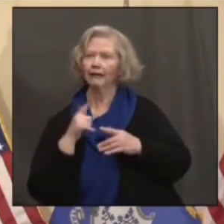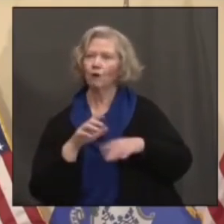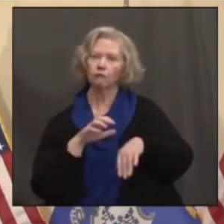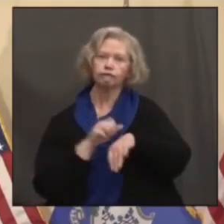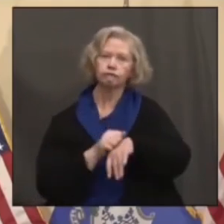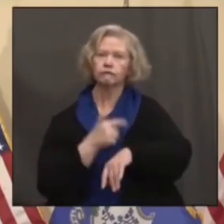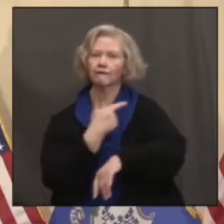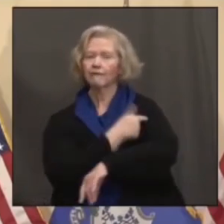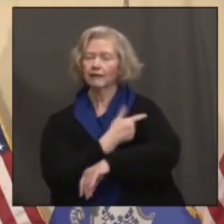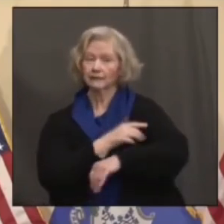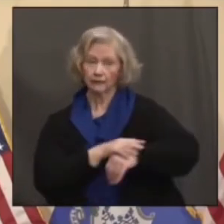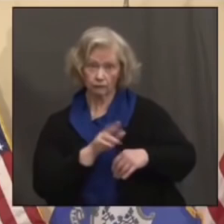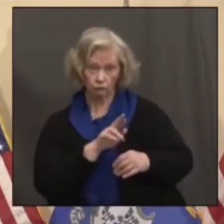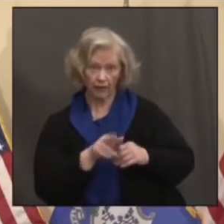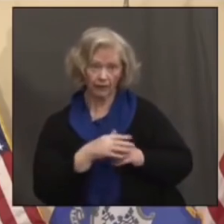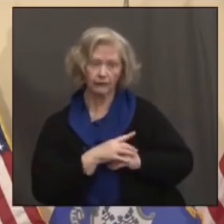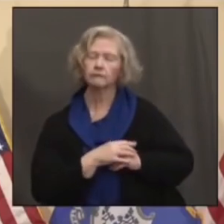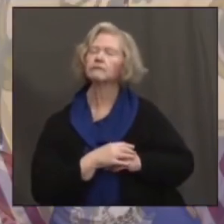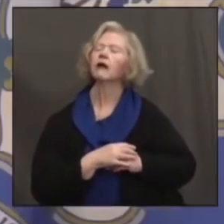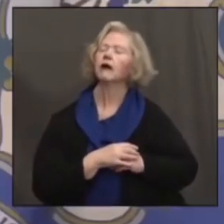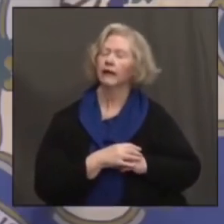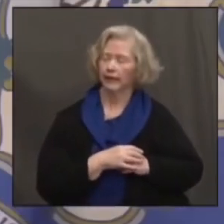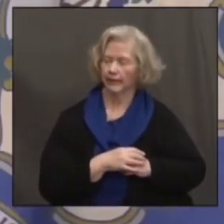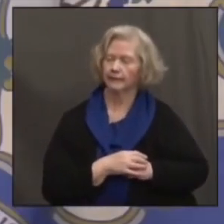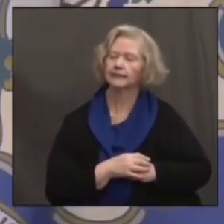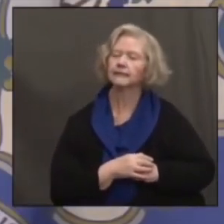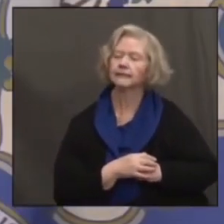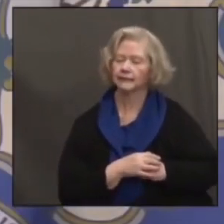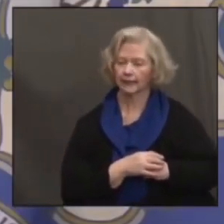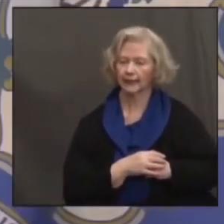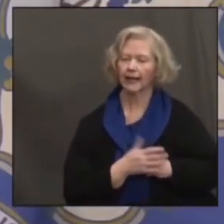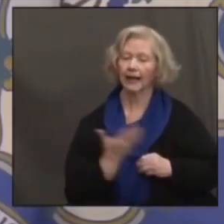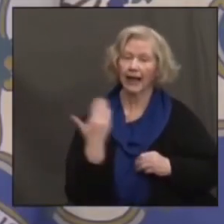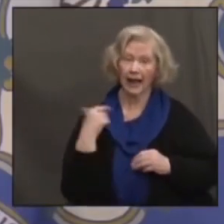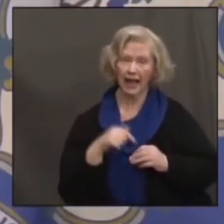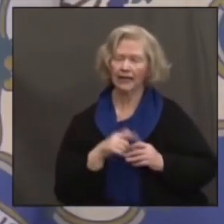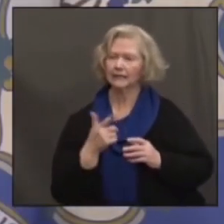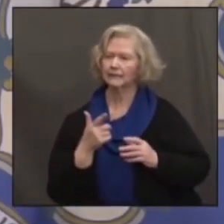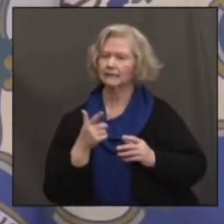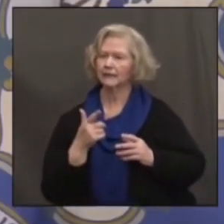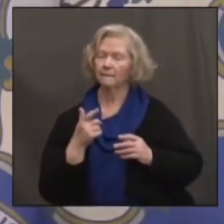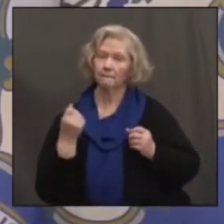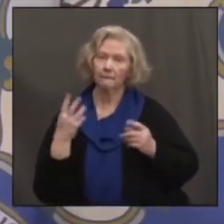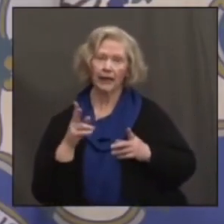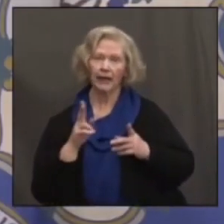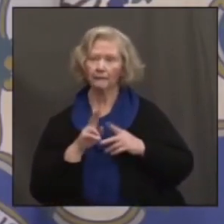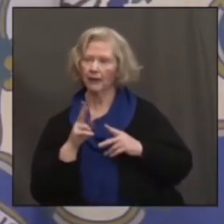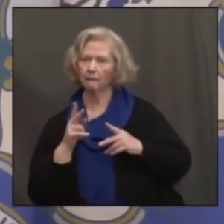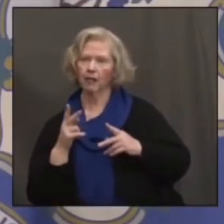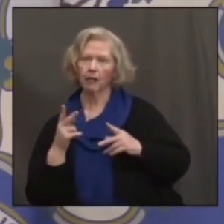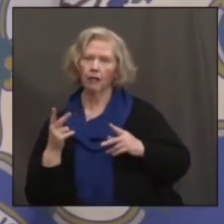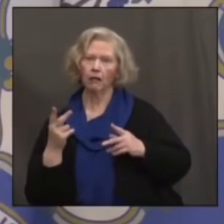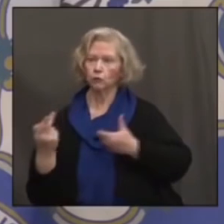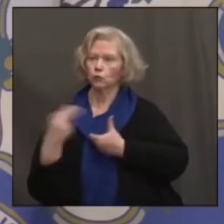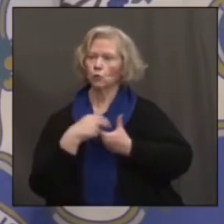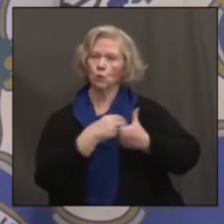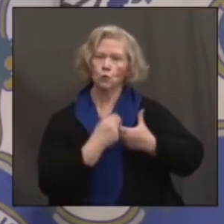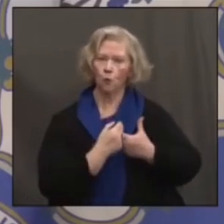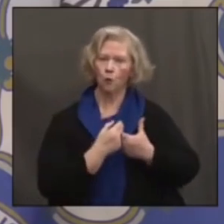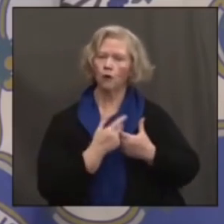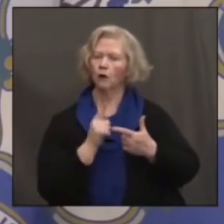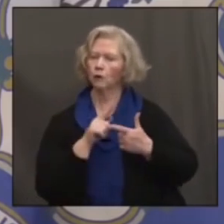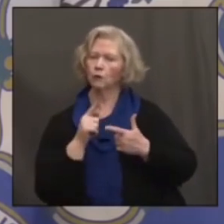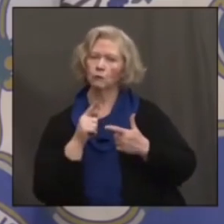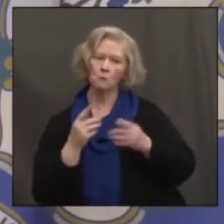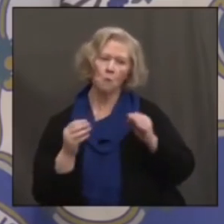tomorrow? Yeah, as you know, during the last tranche, we got a lot more people on board to answer phones. We got expanded